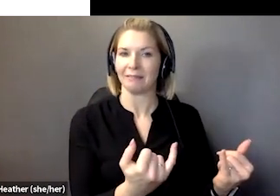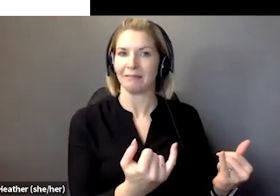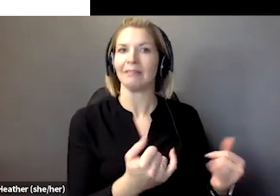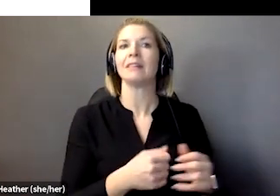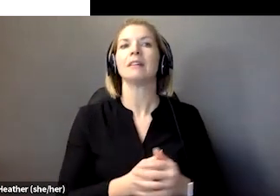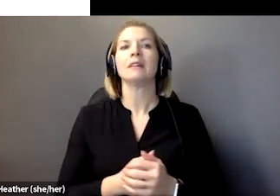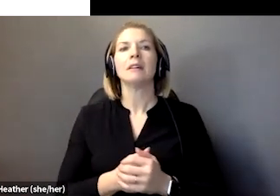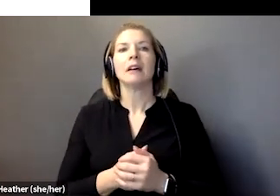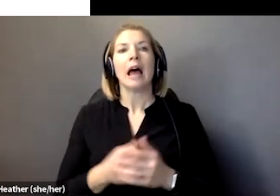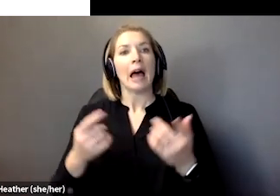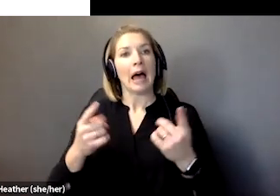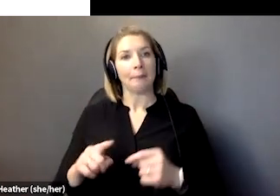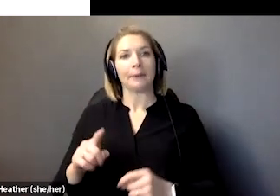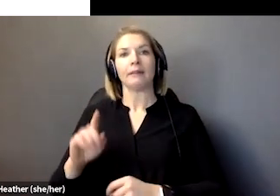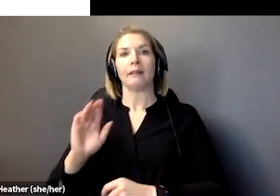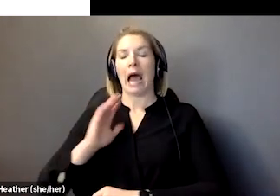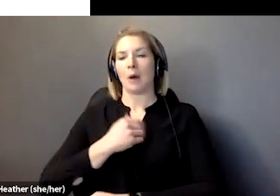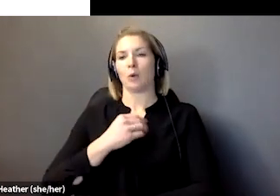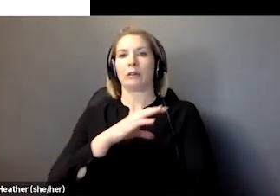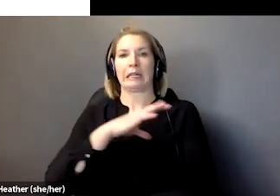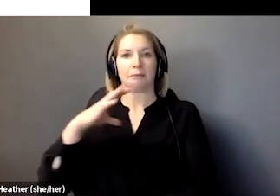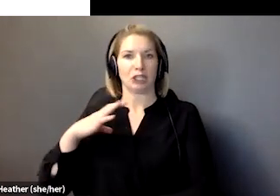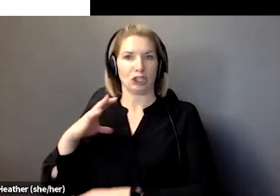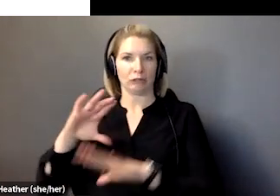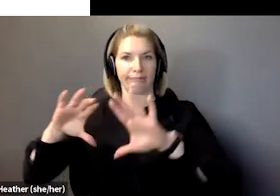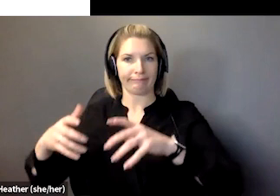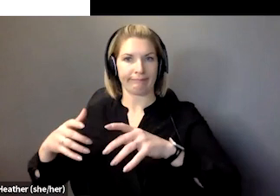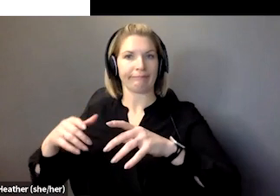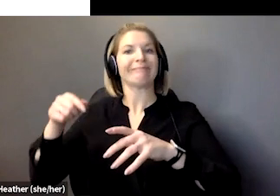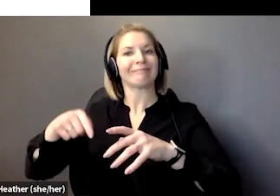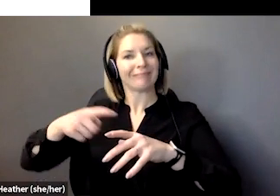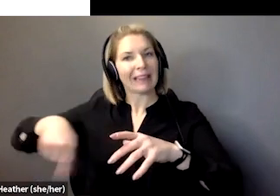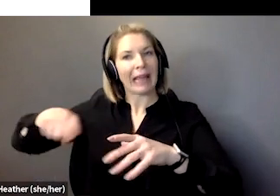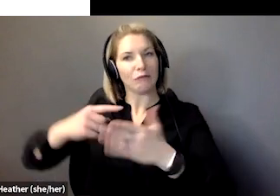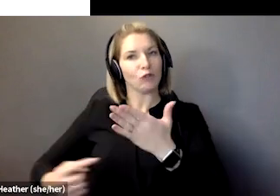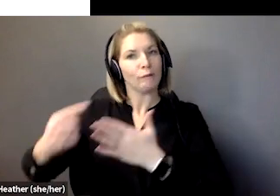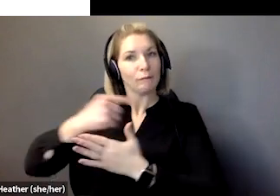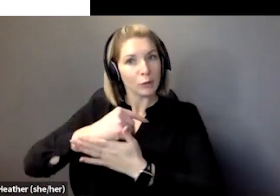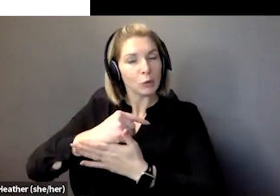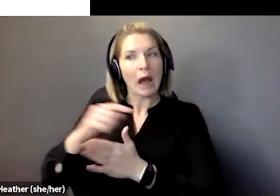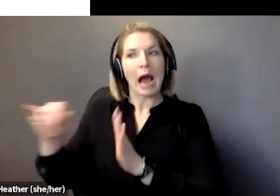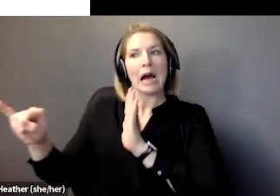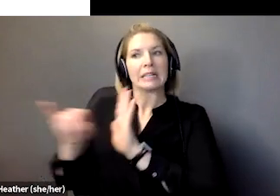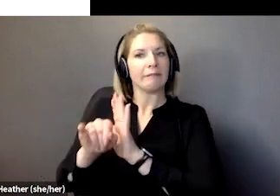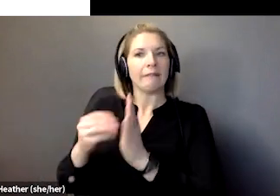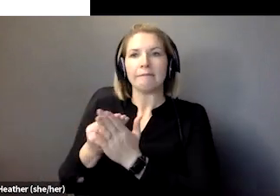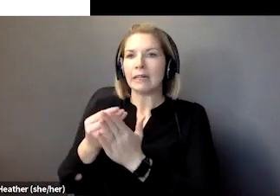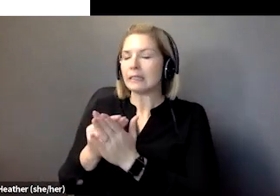the Productivity Commission in its report described our then a system as underfunded, unfair,